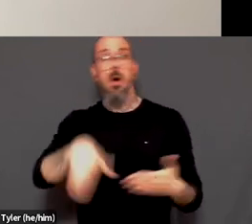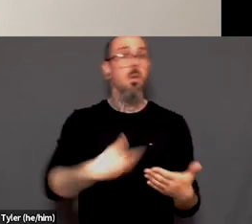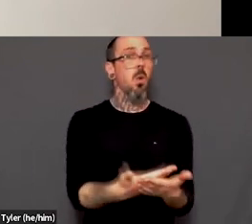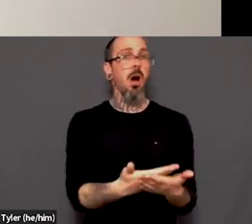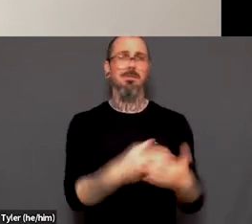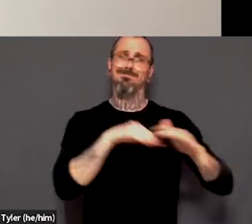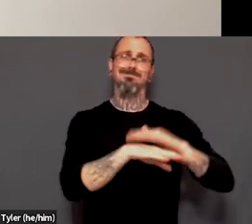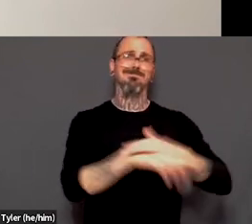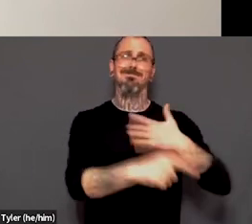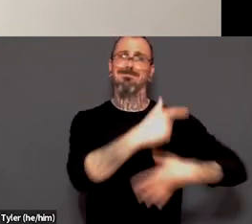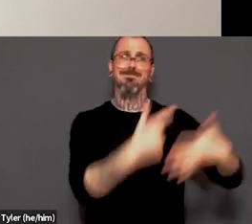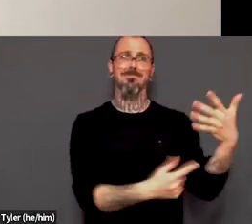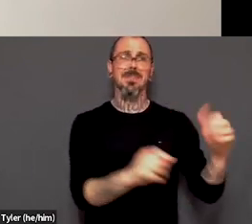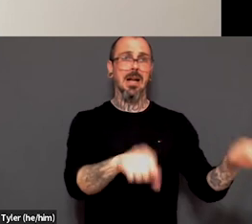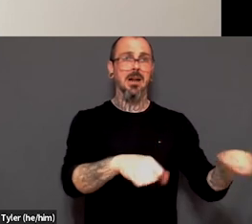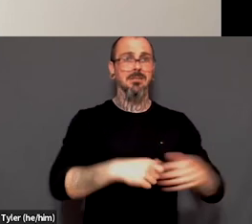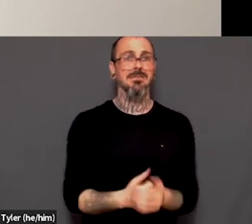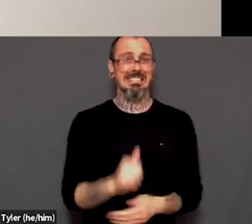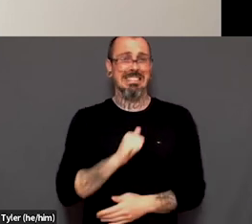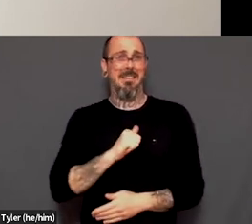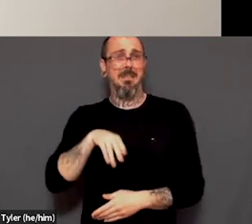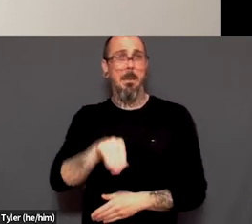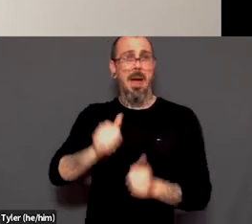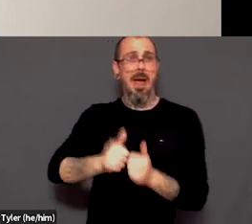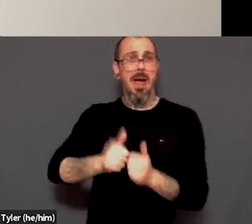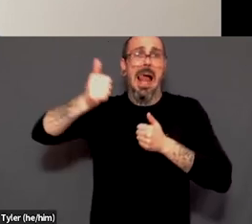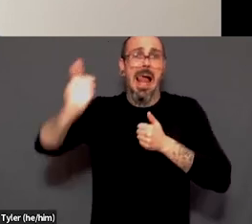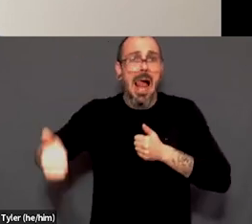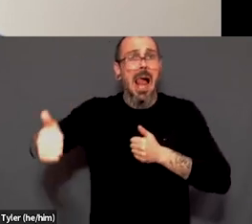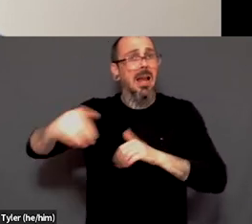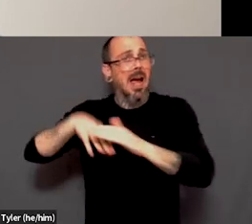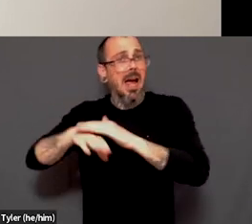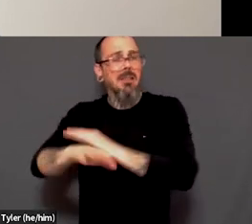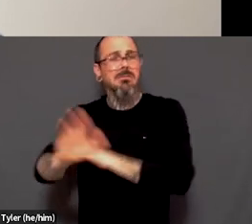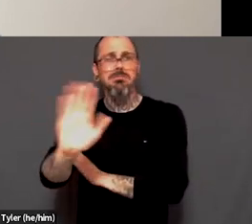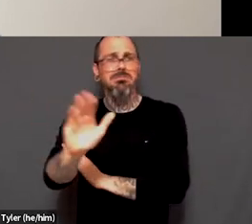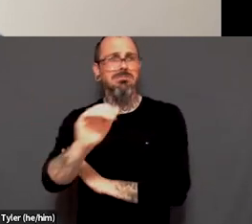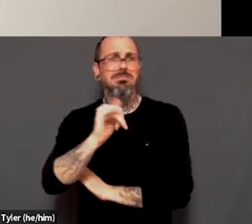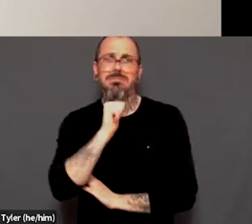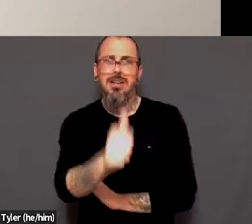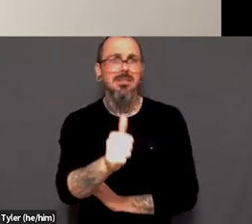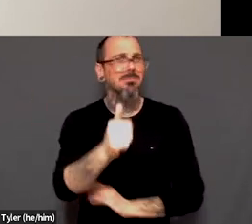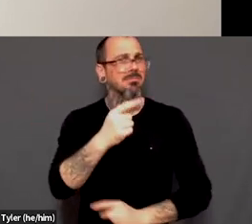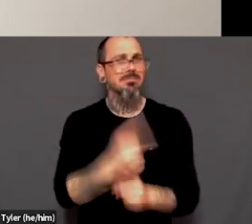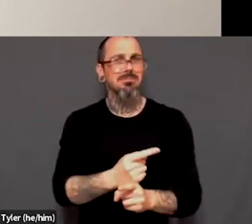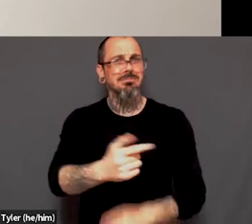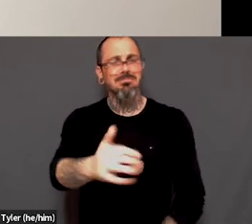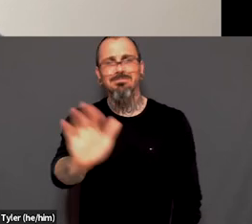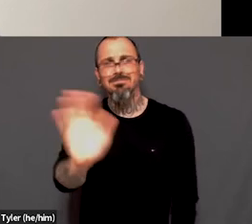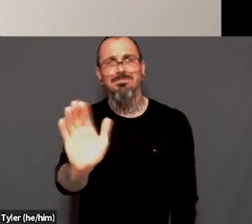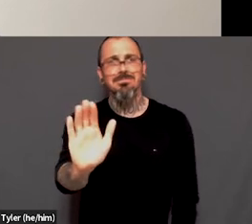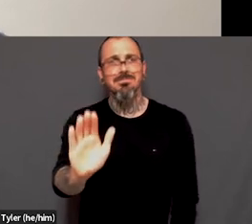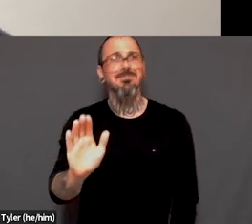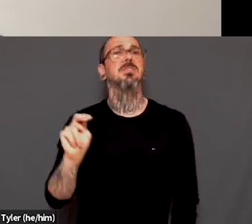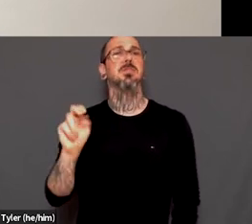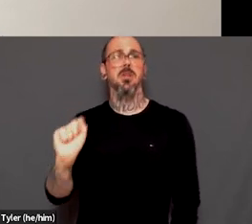expense, not traveling, you know, hundreds of kilometers to access. That's not right. Um, we just have kind of accepted that this is where we're at in